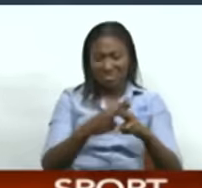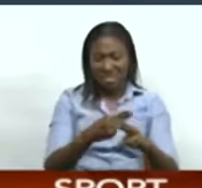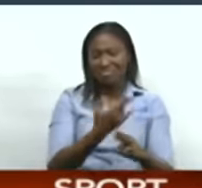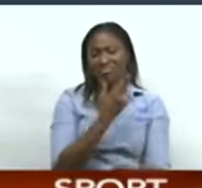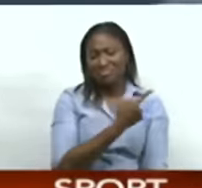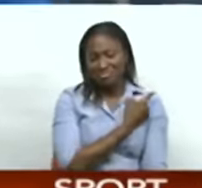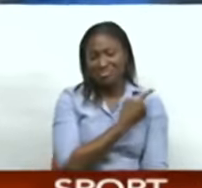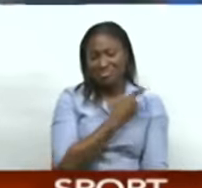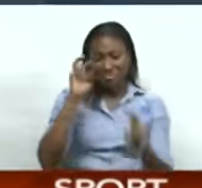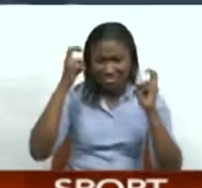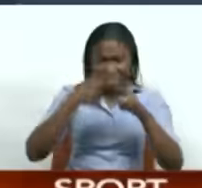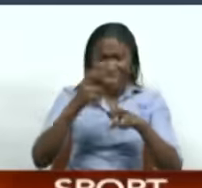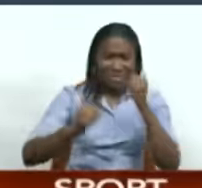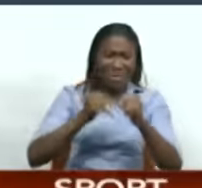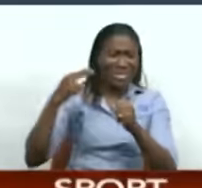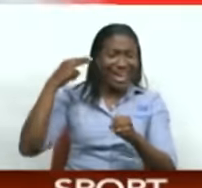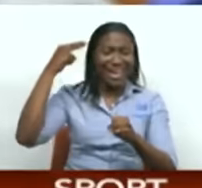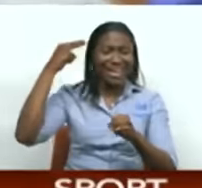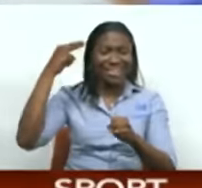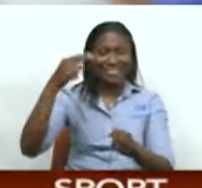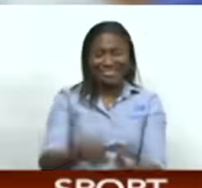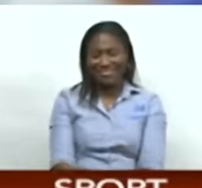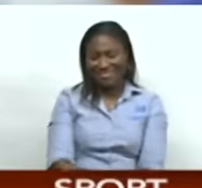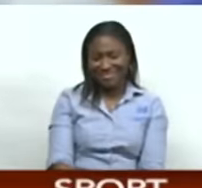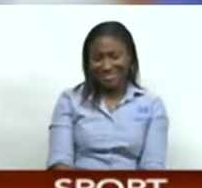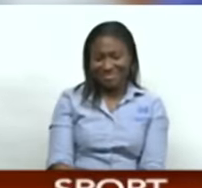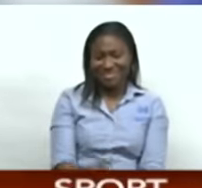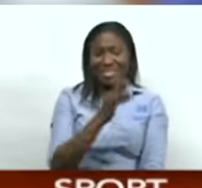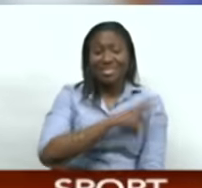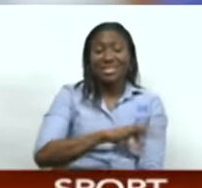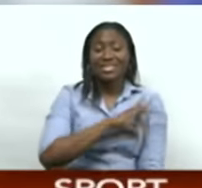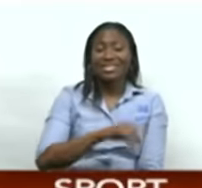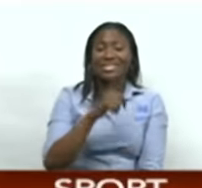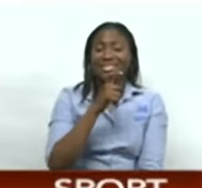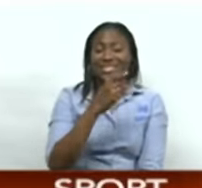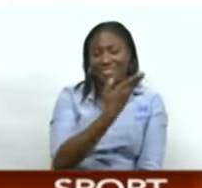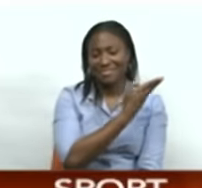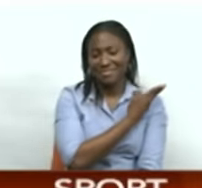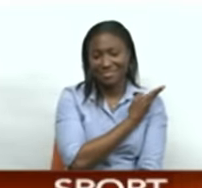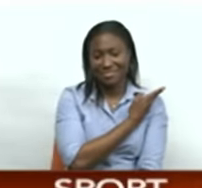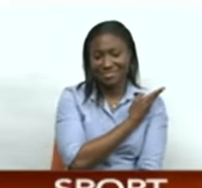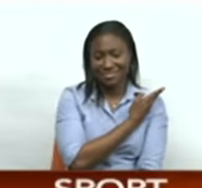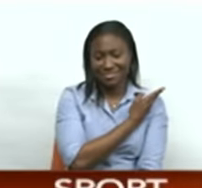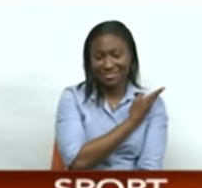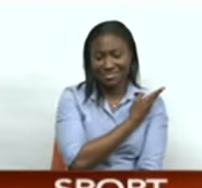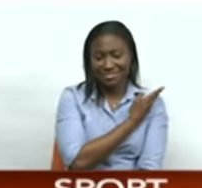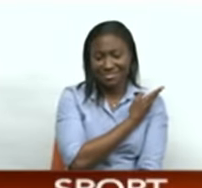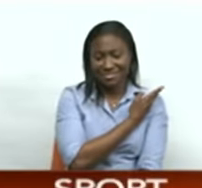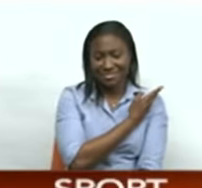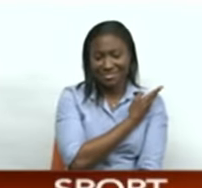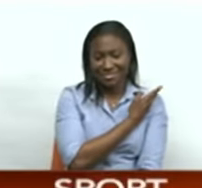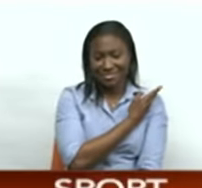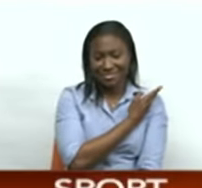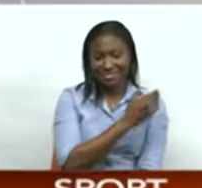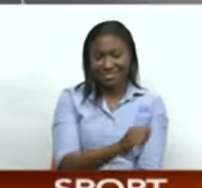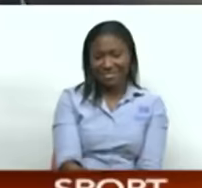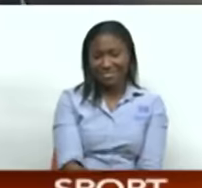CNC3 Sport High. Sport High, brought to you by SupplyGen. Boost you up.